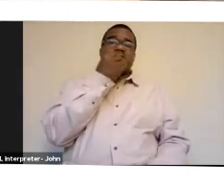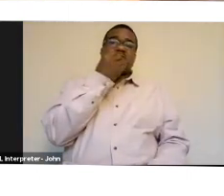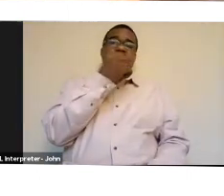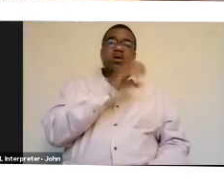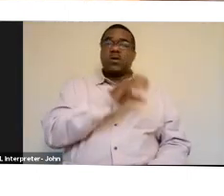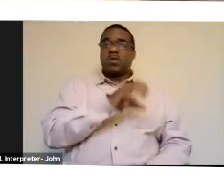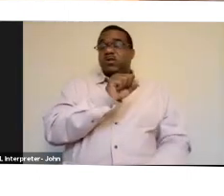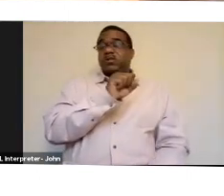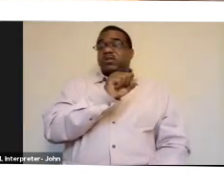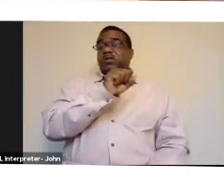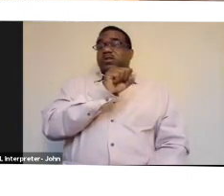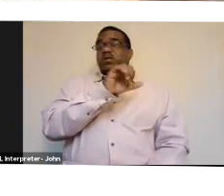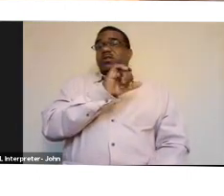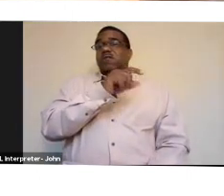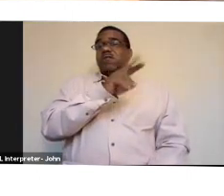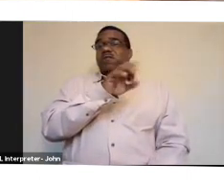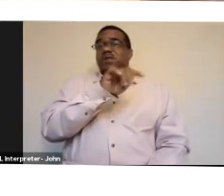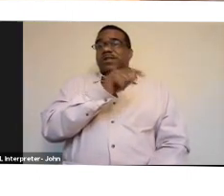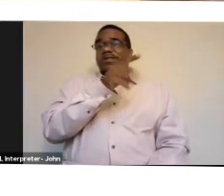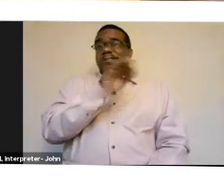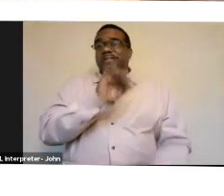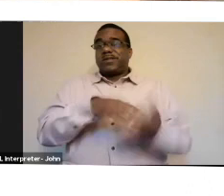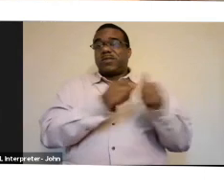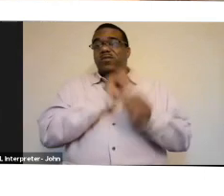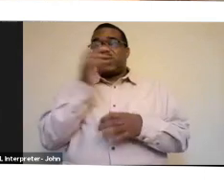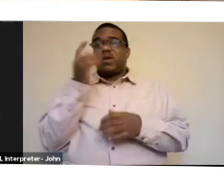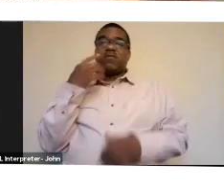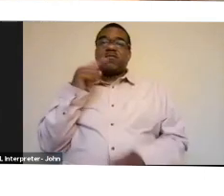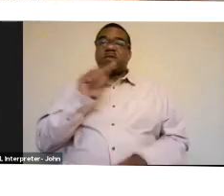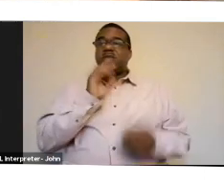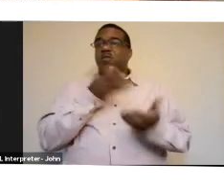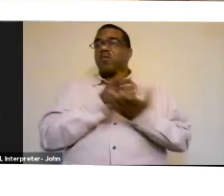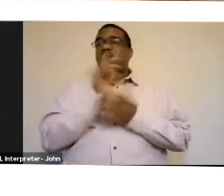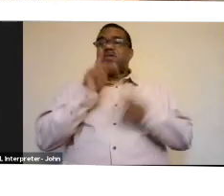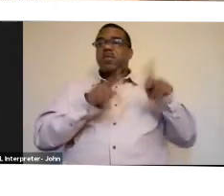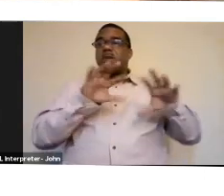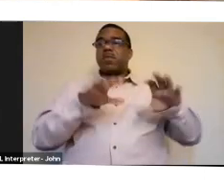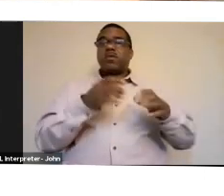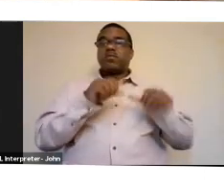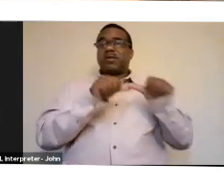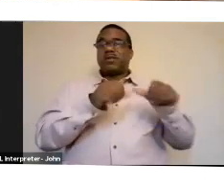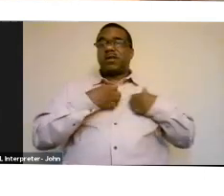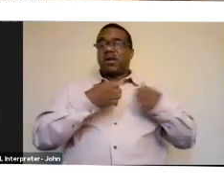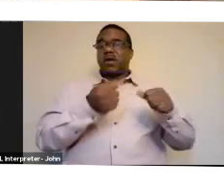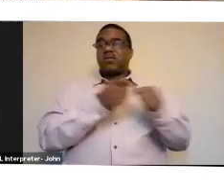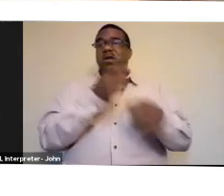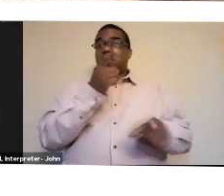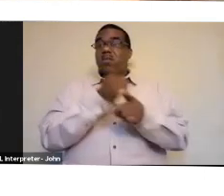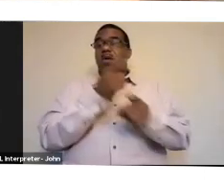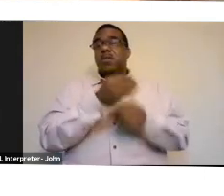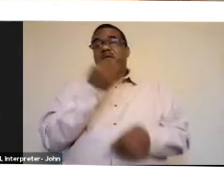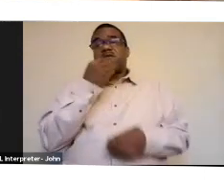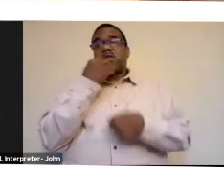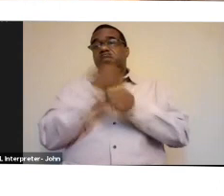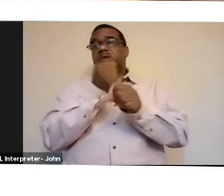Campesina defines food sovereignty as the right of peoples to healthy and culturally appropriate food produced